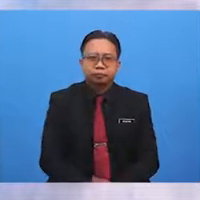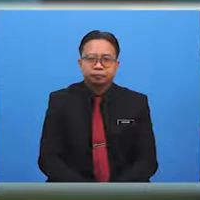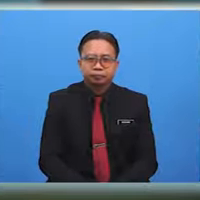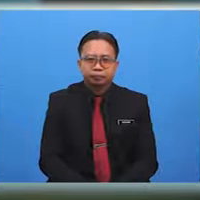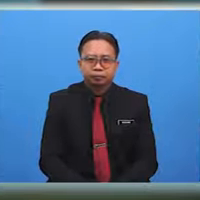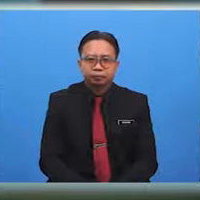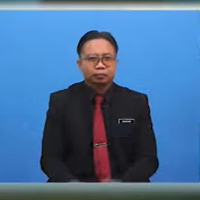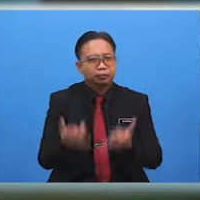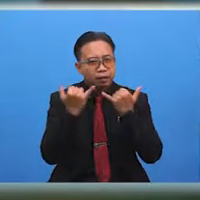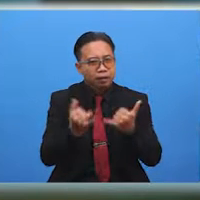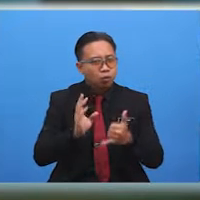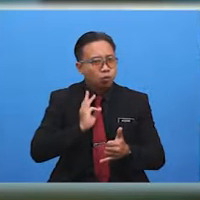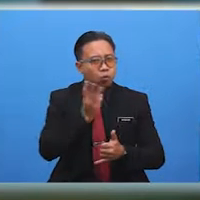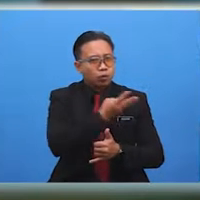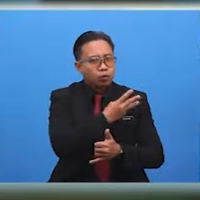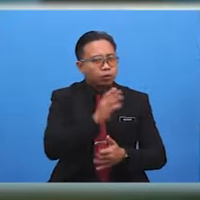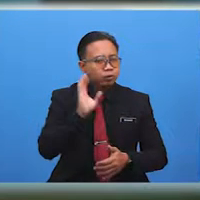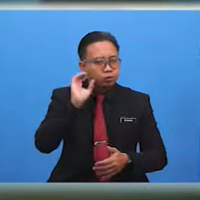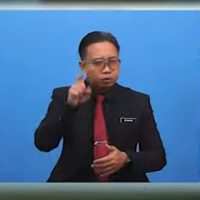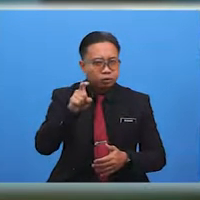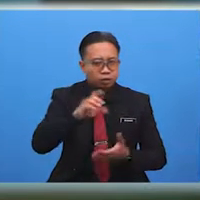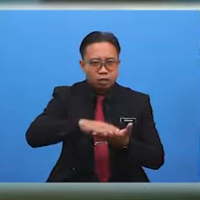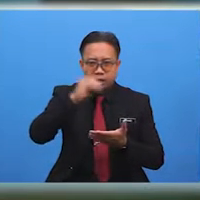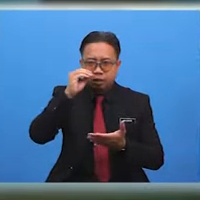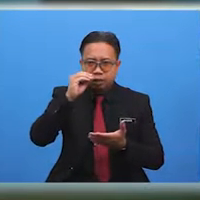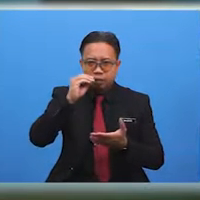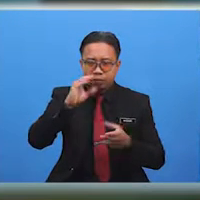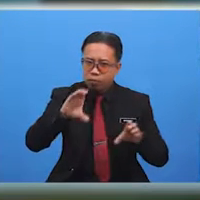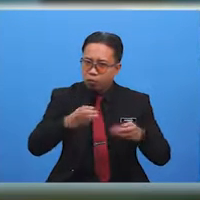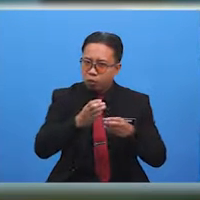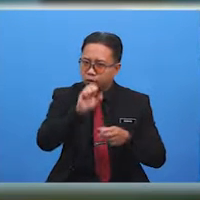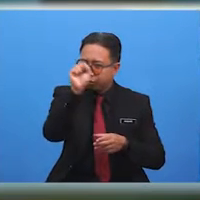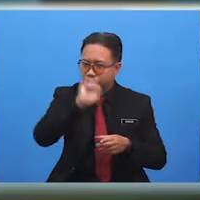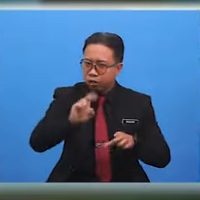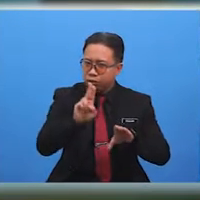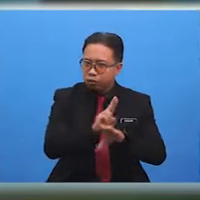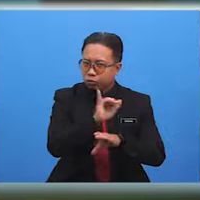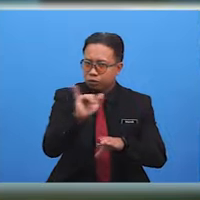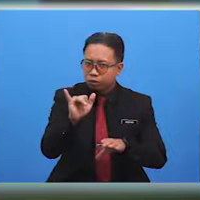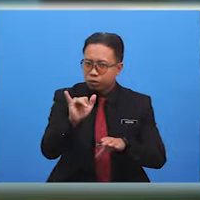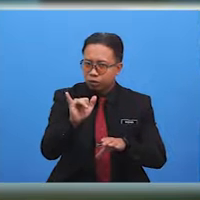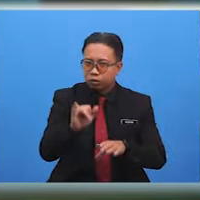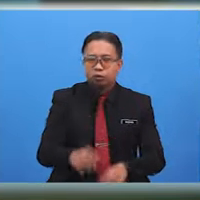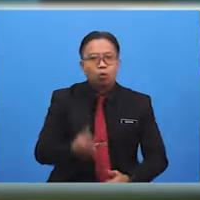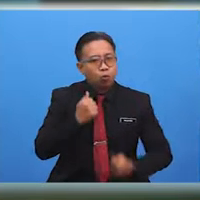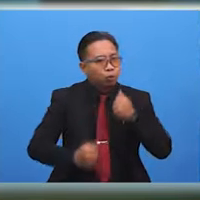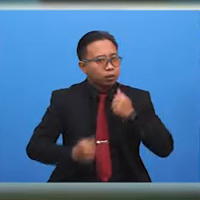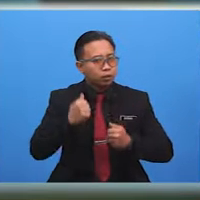Now, we shall learn how to form a question using the word which.